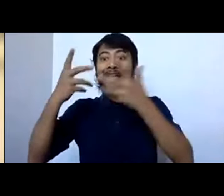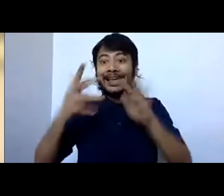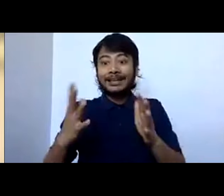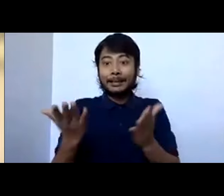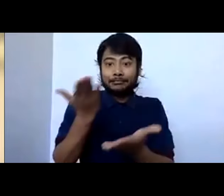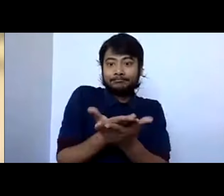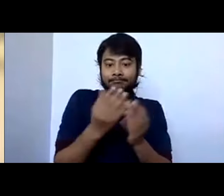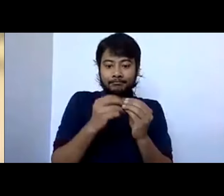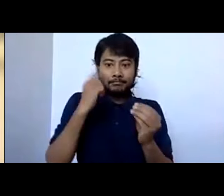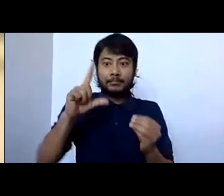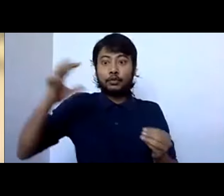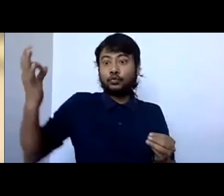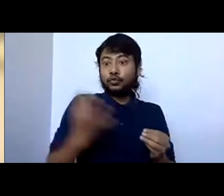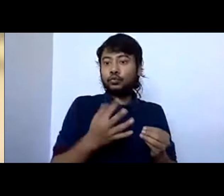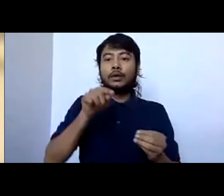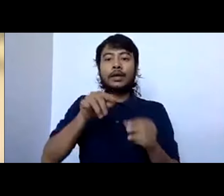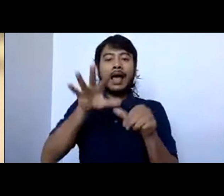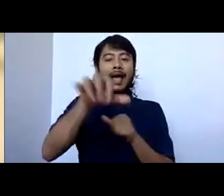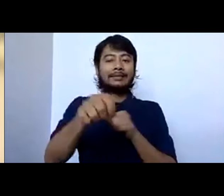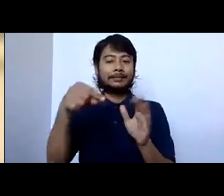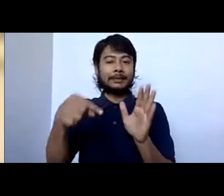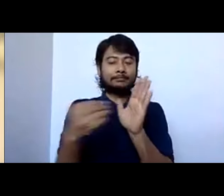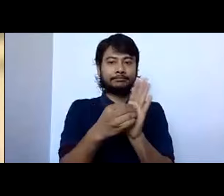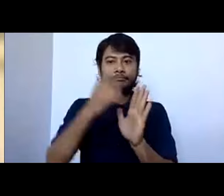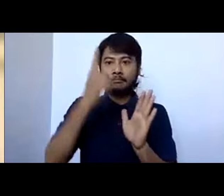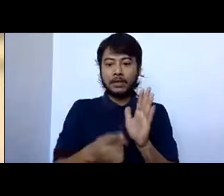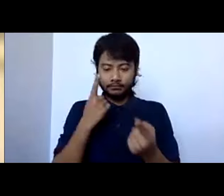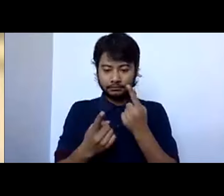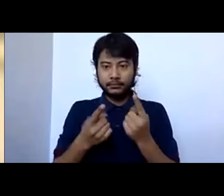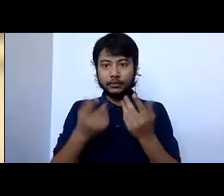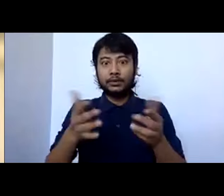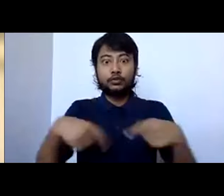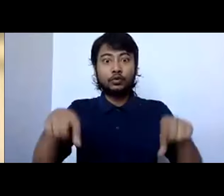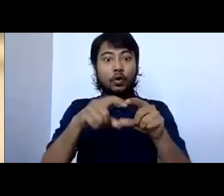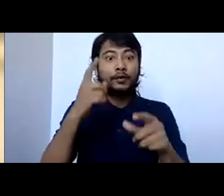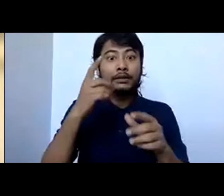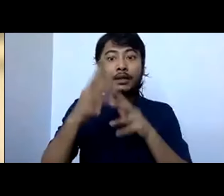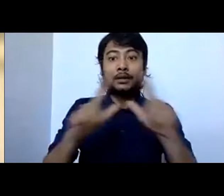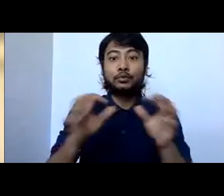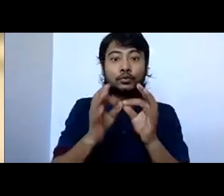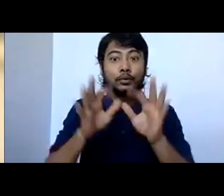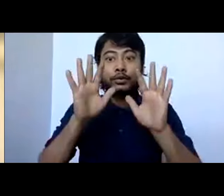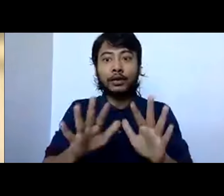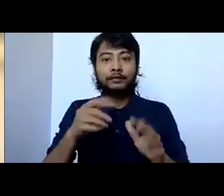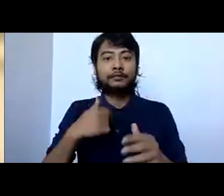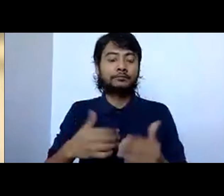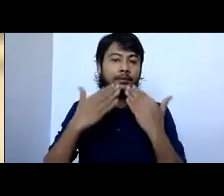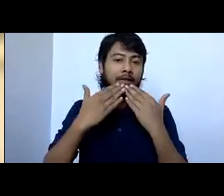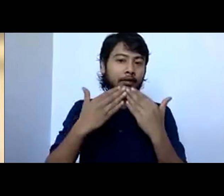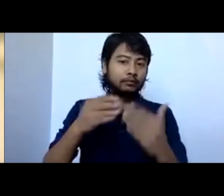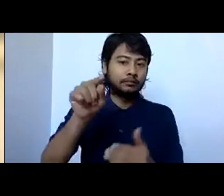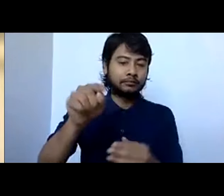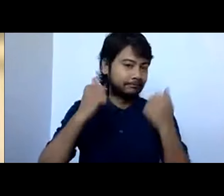really good to see, you know, that we do have sign language interpreters on this call as well. And I really want to thank you for doing that as well.